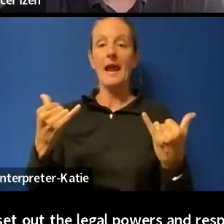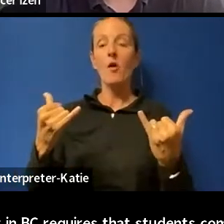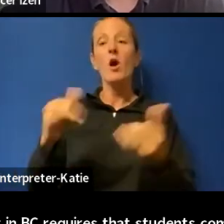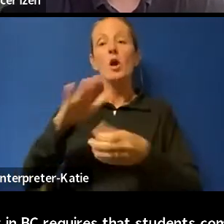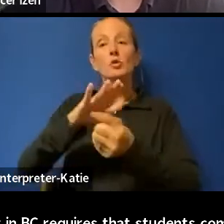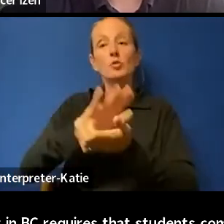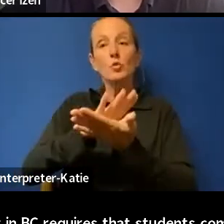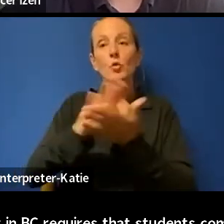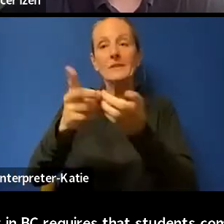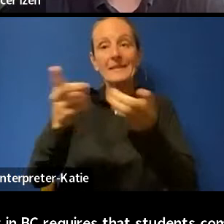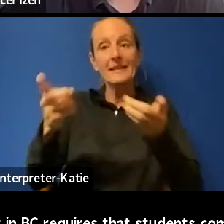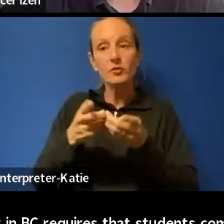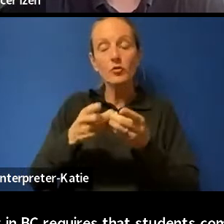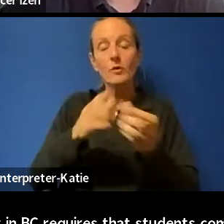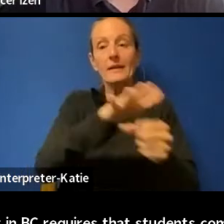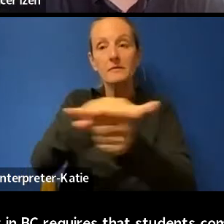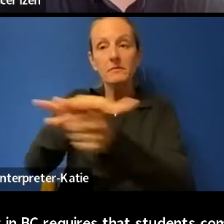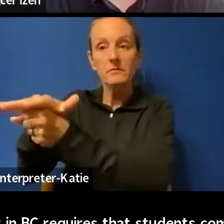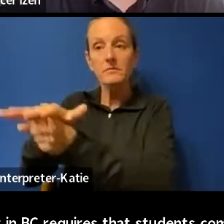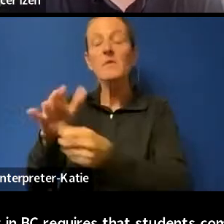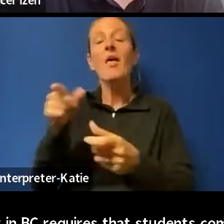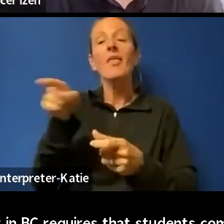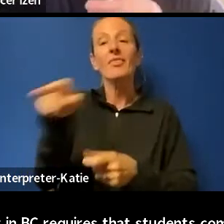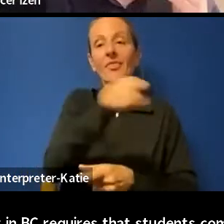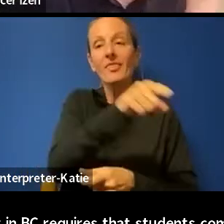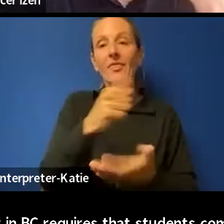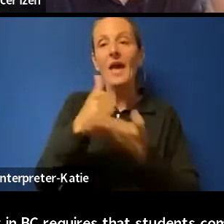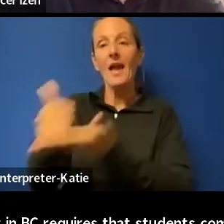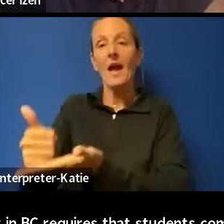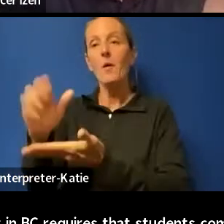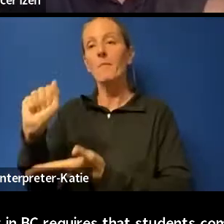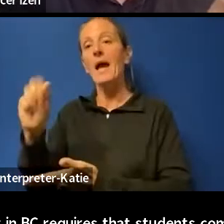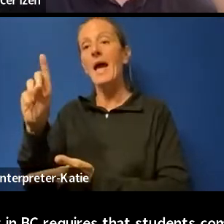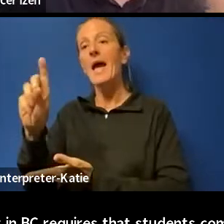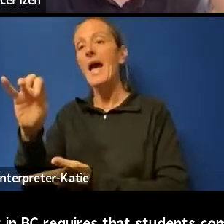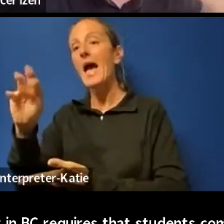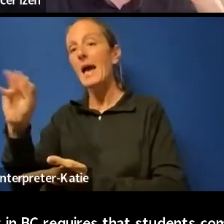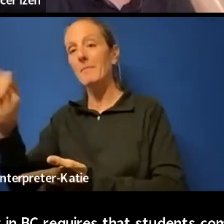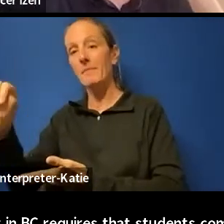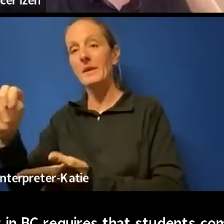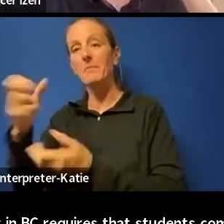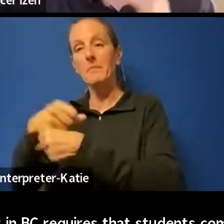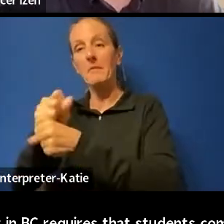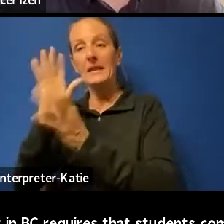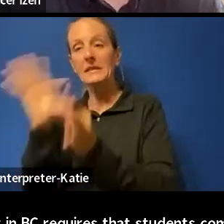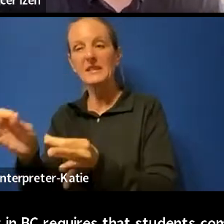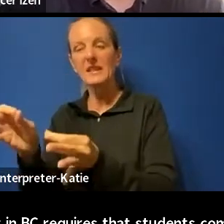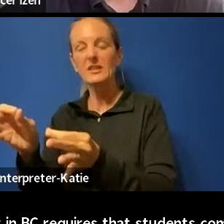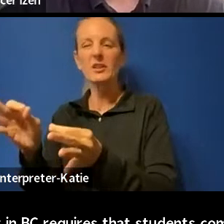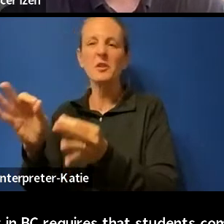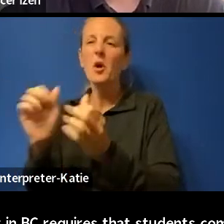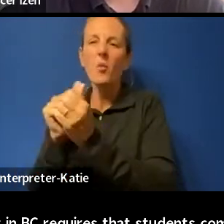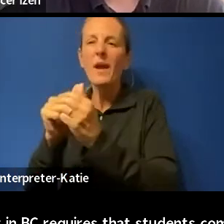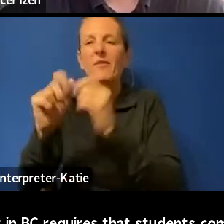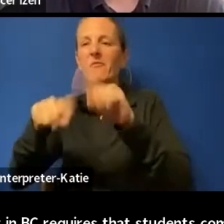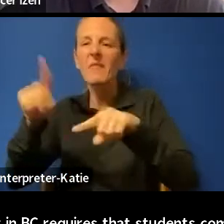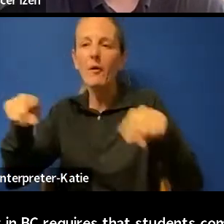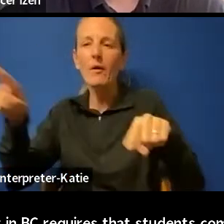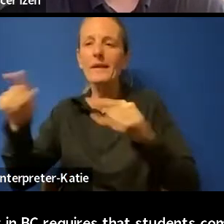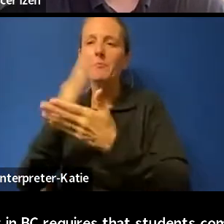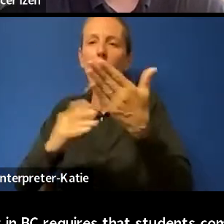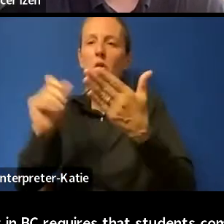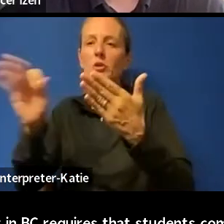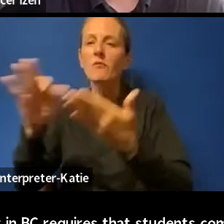that help administrators to make decisions about various aspects of school life. Some BC codes of conduct actually